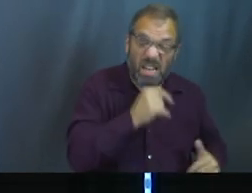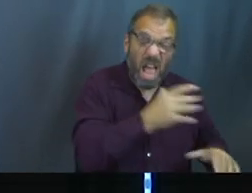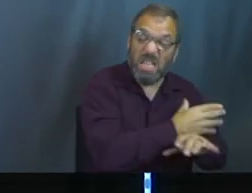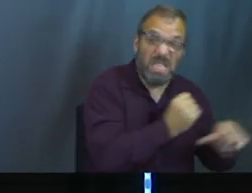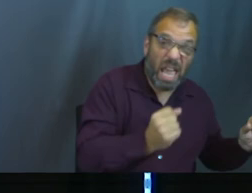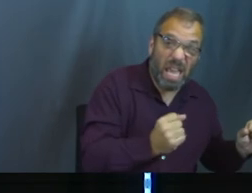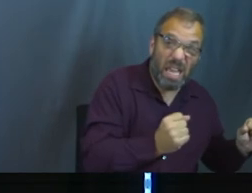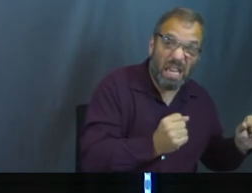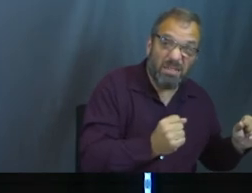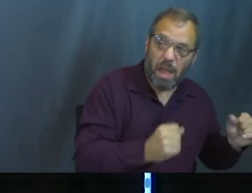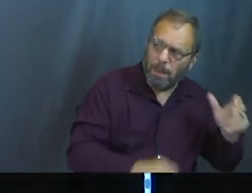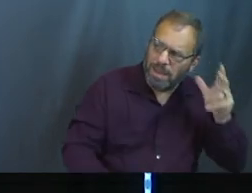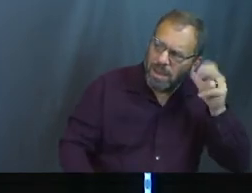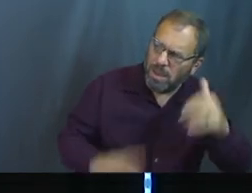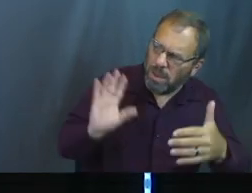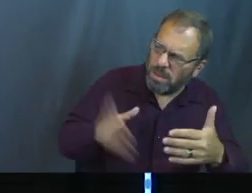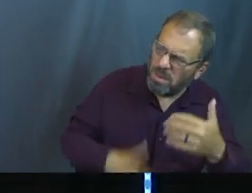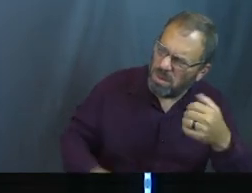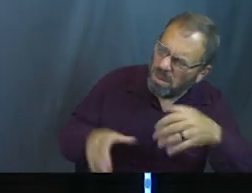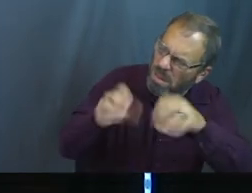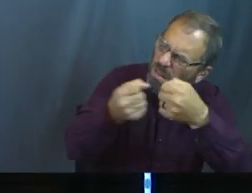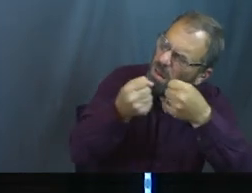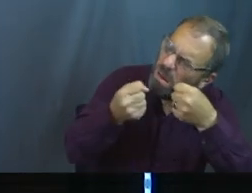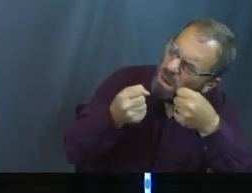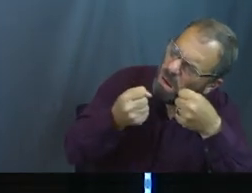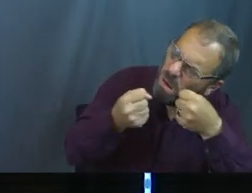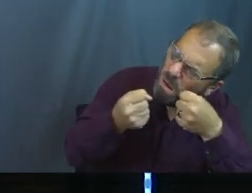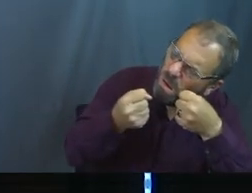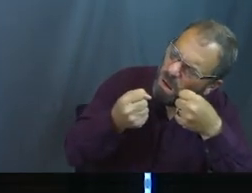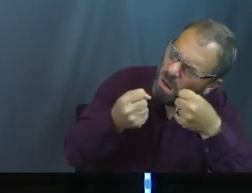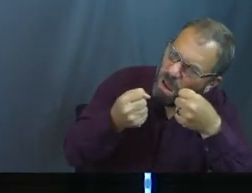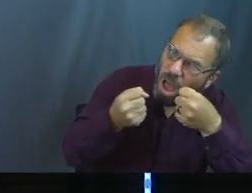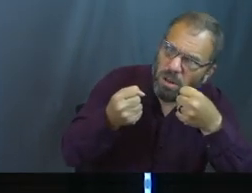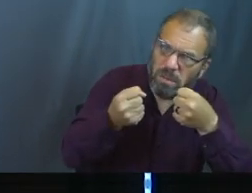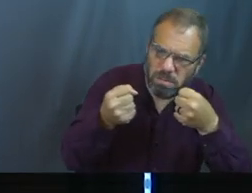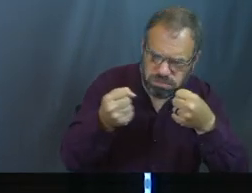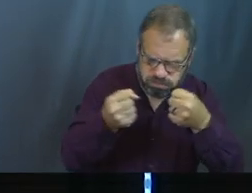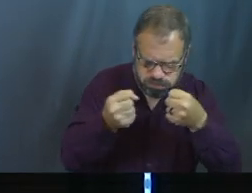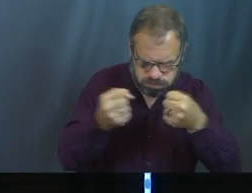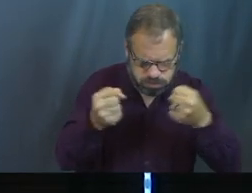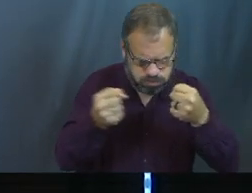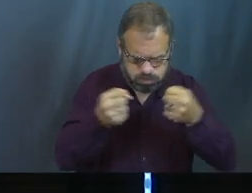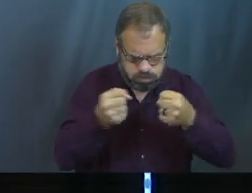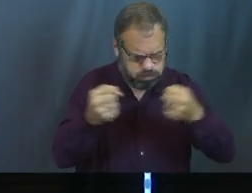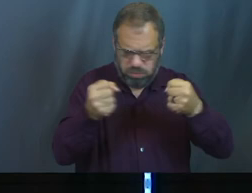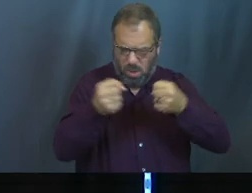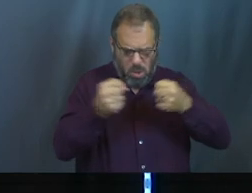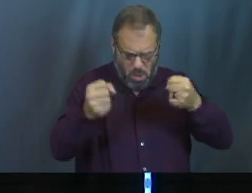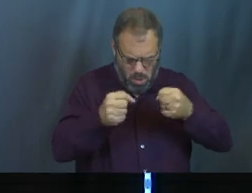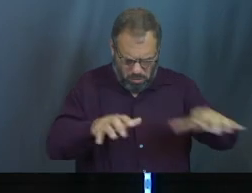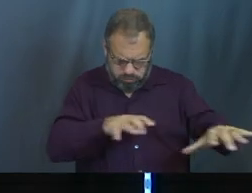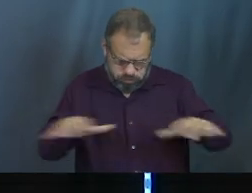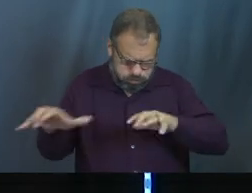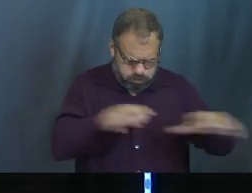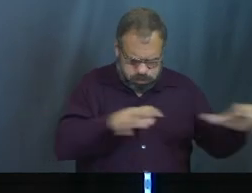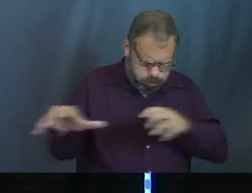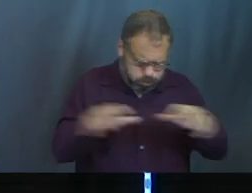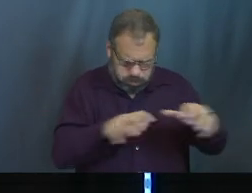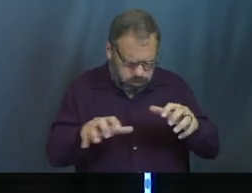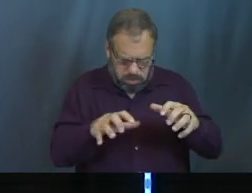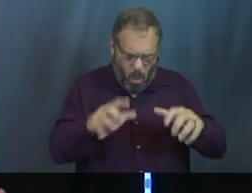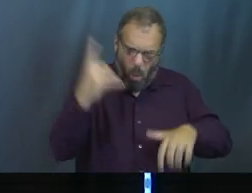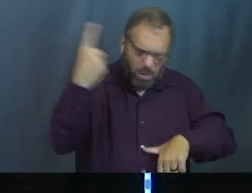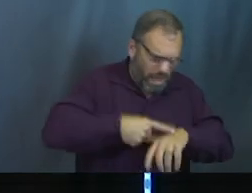Jesus, they're hearing this. Suddenly there was such a violent earthquake that the foundations of the prison were shaken. At